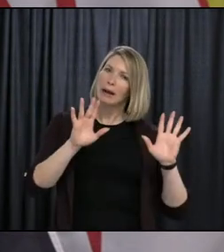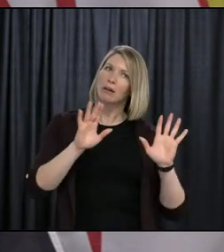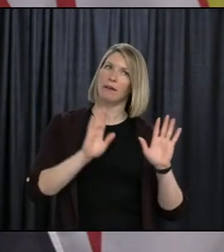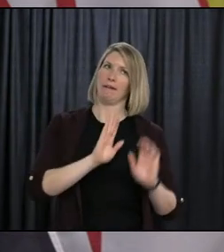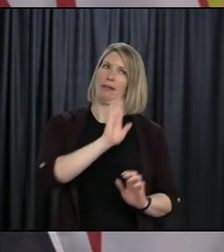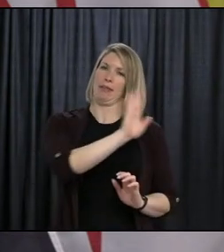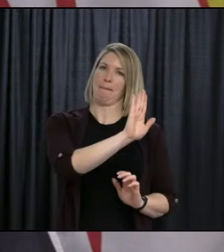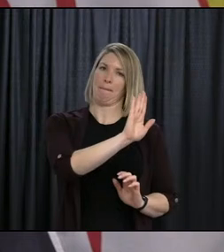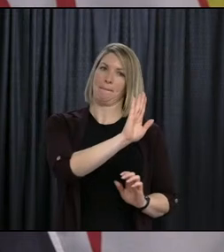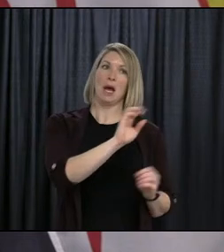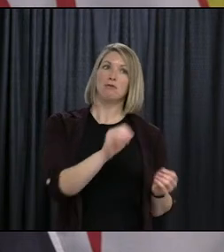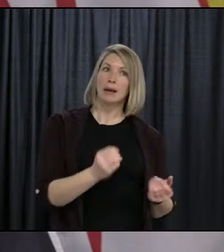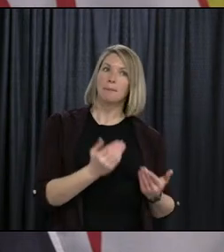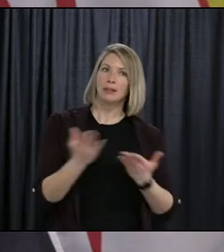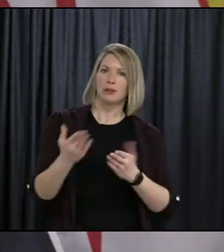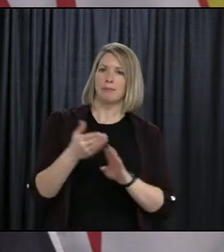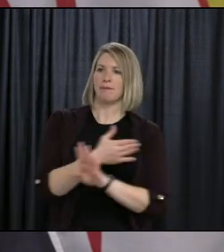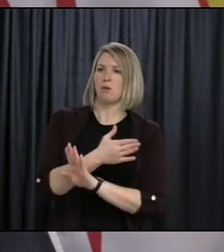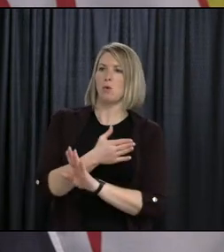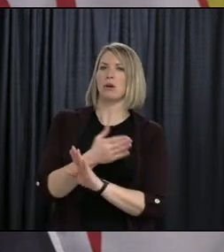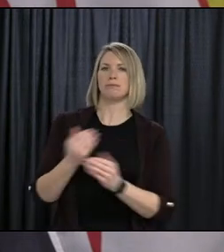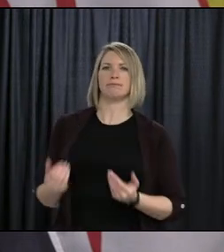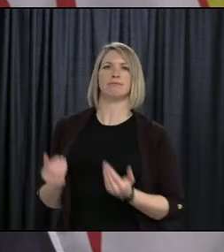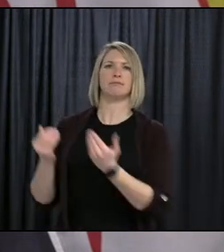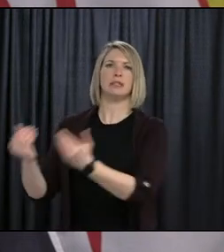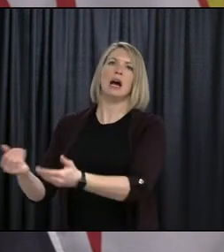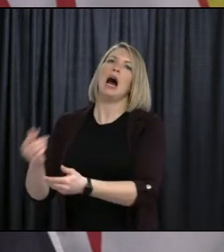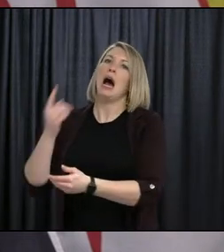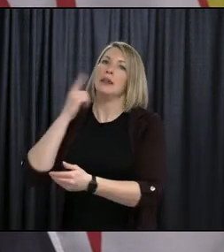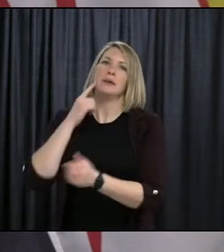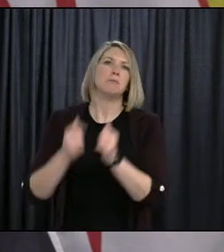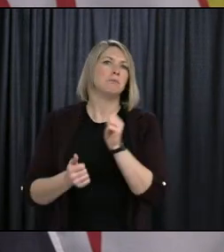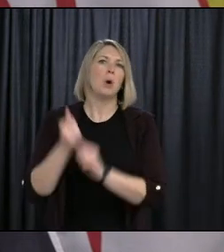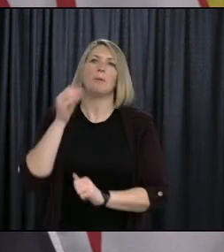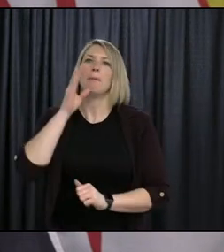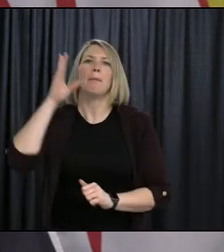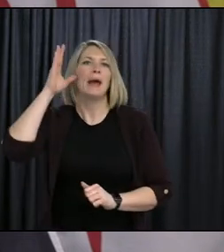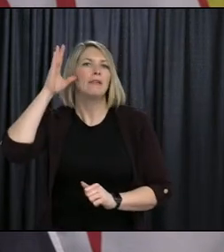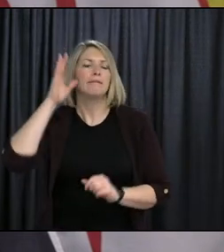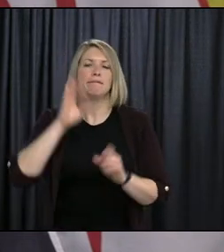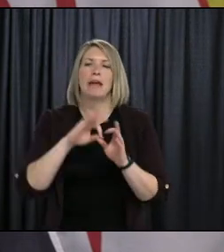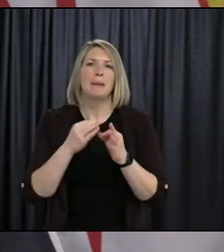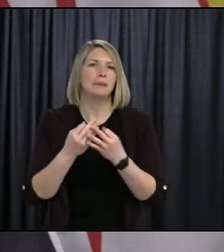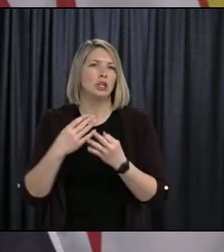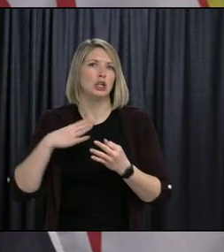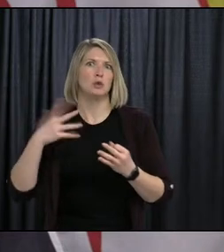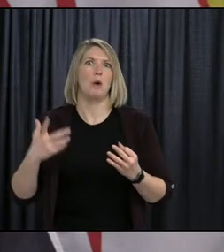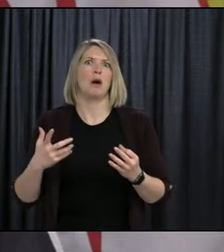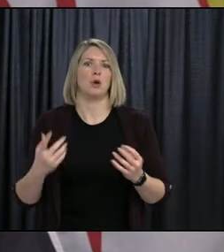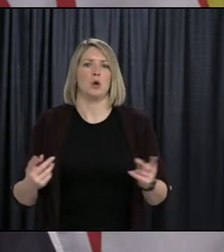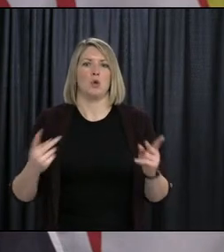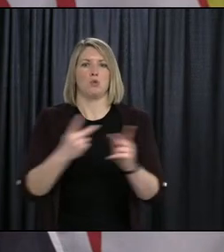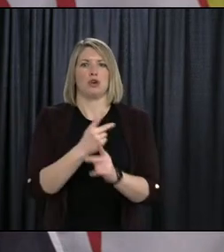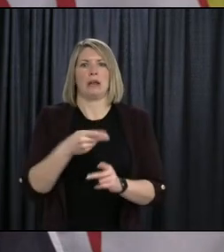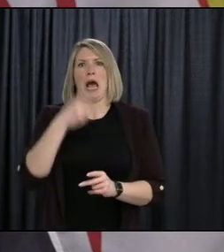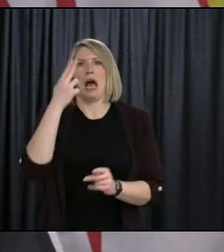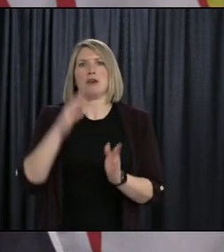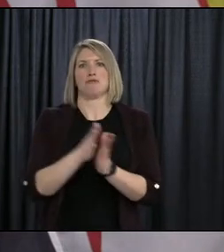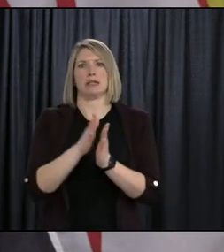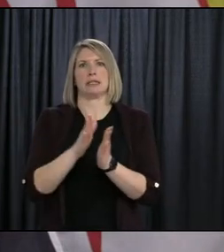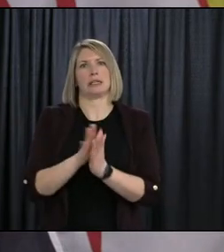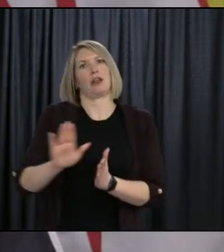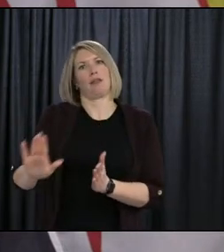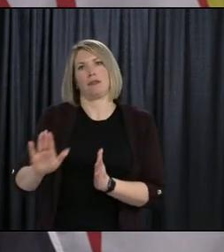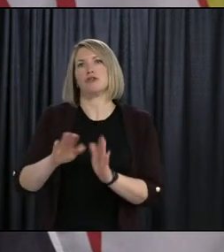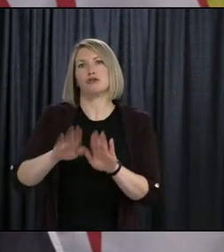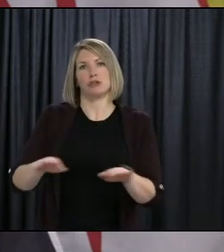that things are safe to proceed. I don't think any parent or any teacher would want to be in a situation where we're putting people at risk. I would